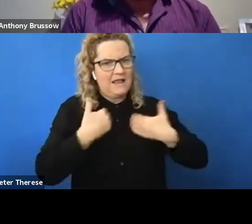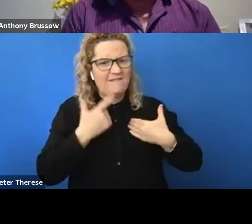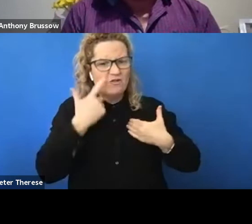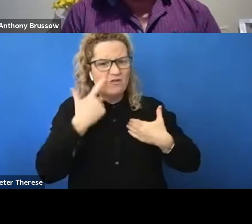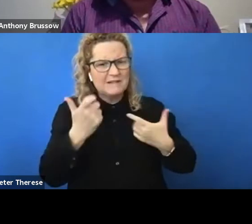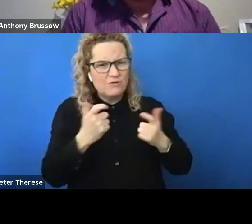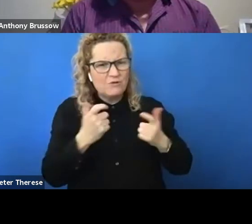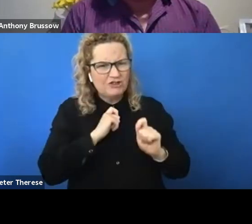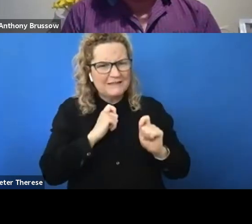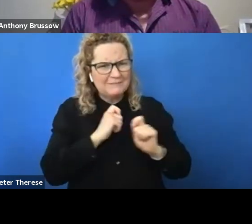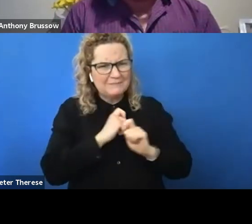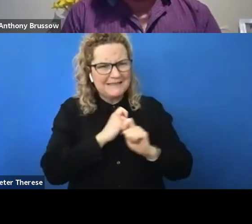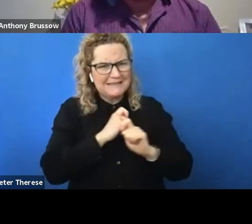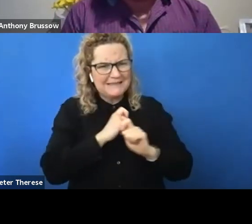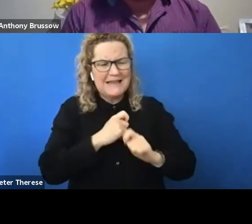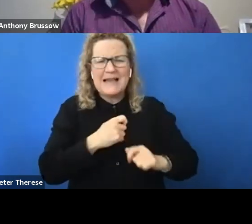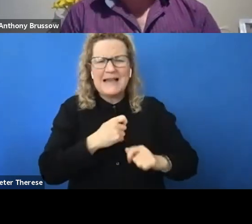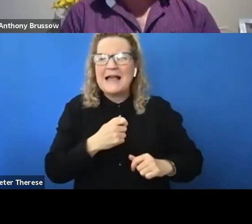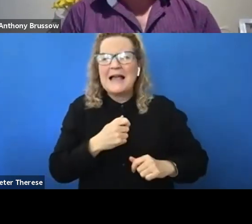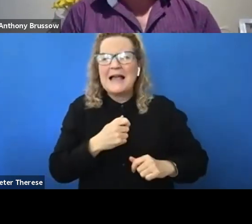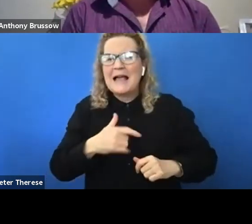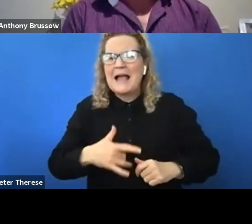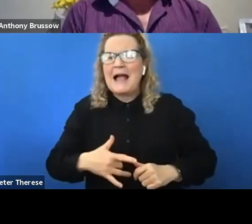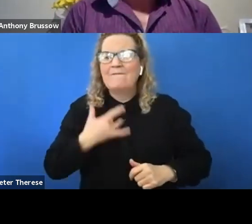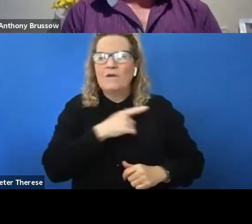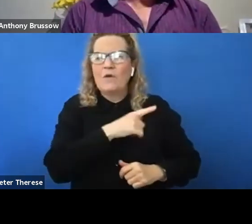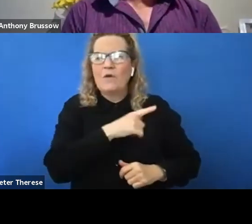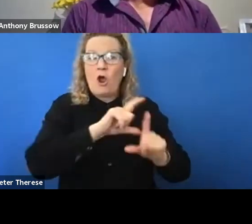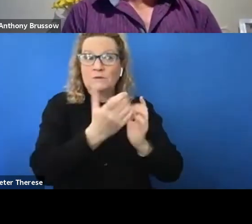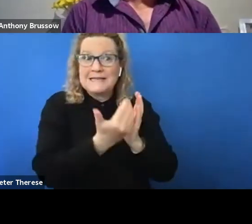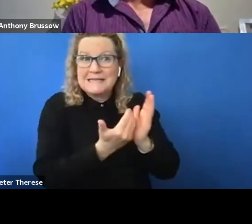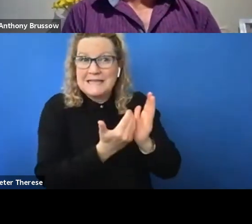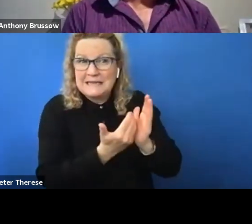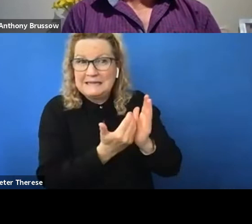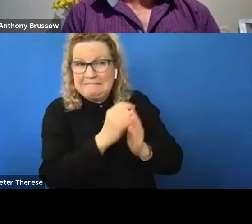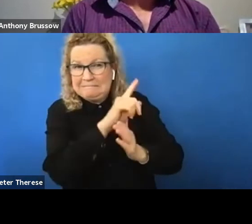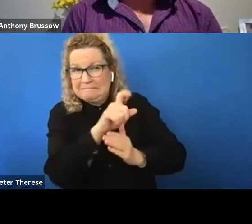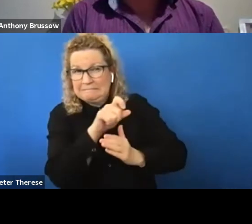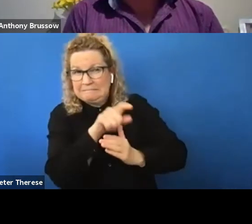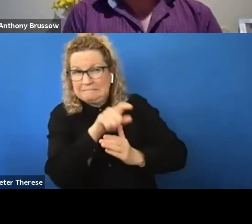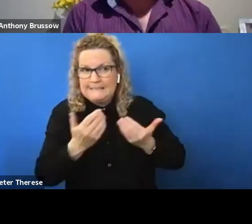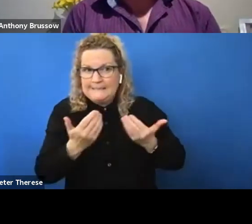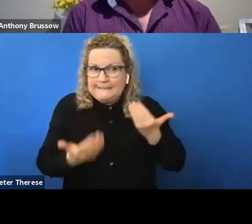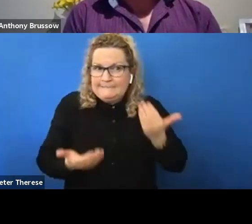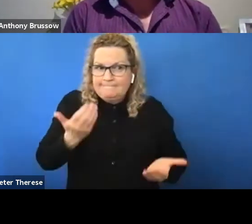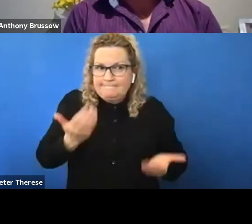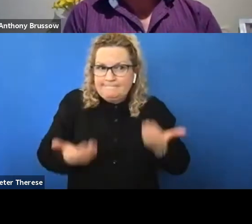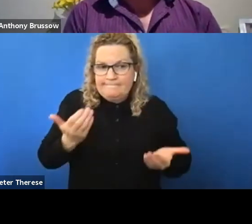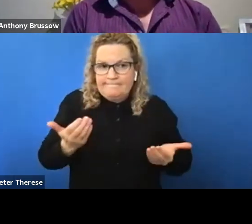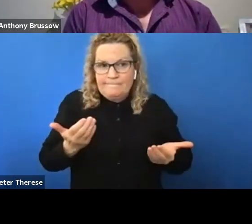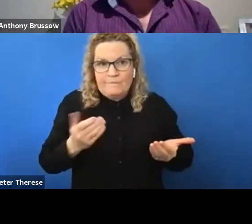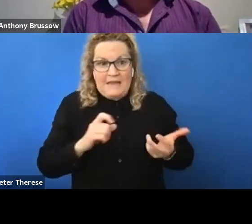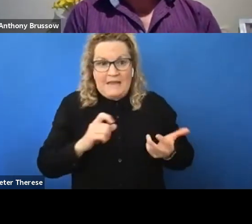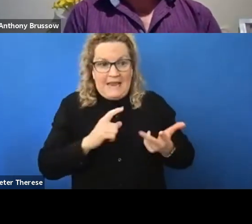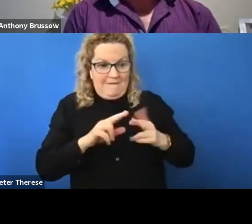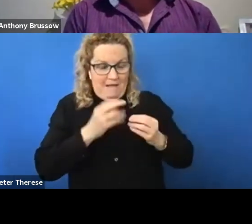was necessarily safe. I didn't know. And I didn't know. And people would take that I didn't know